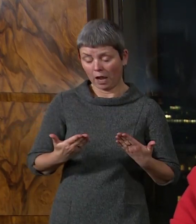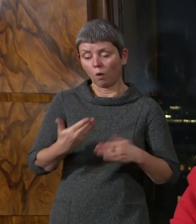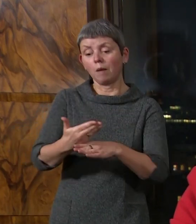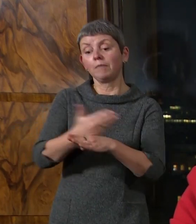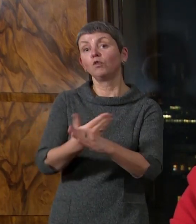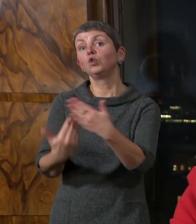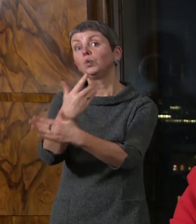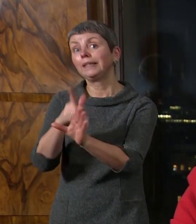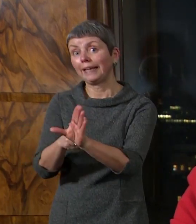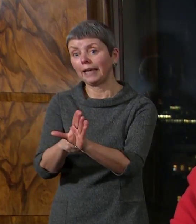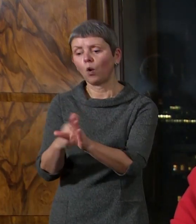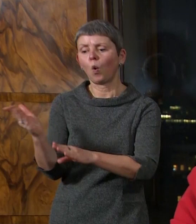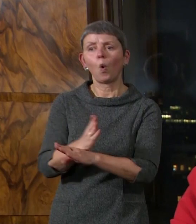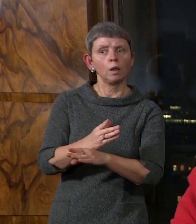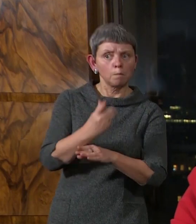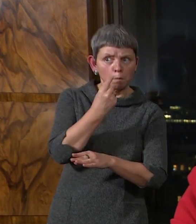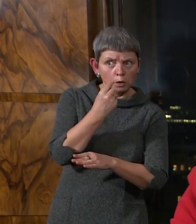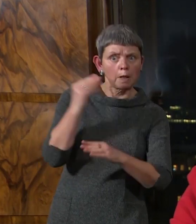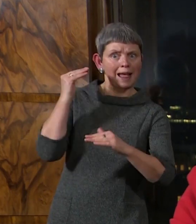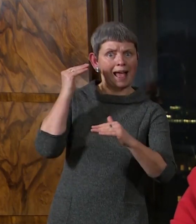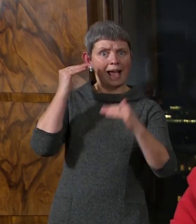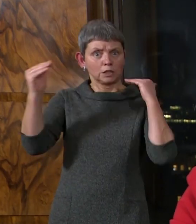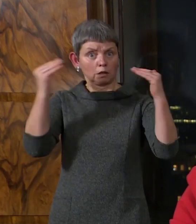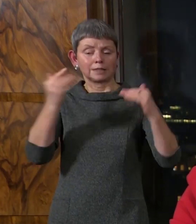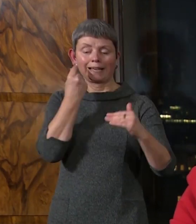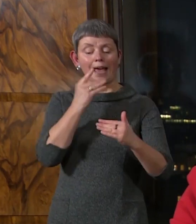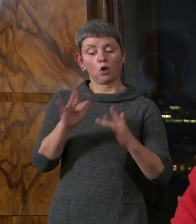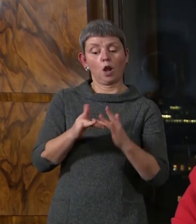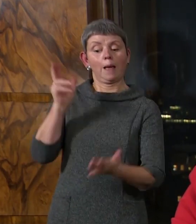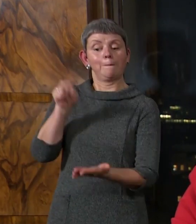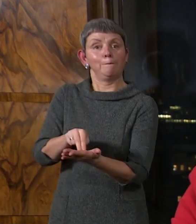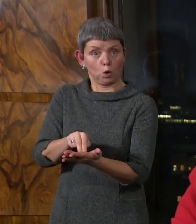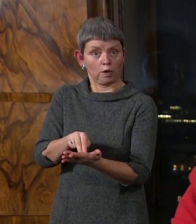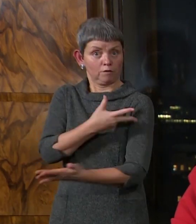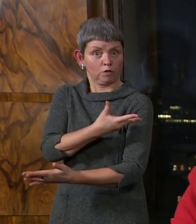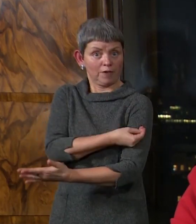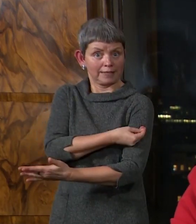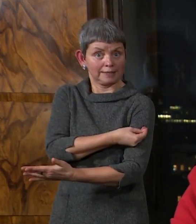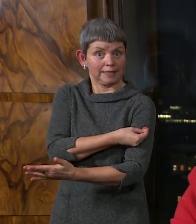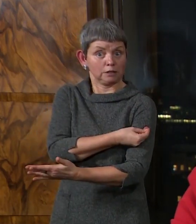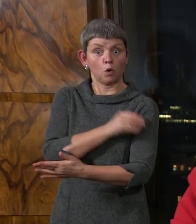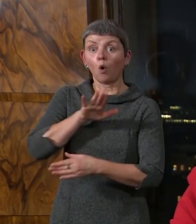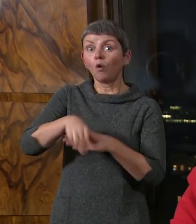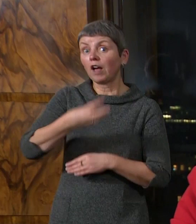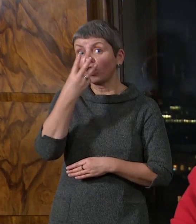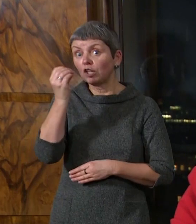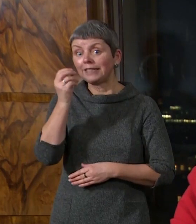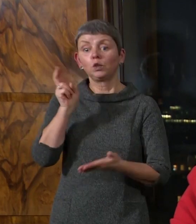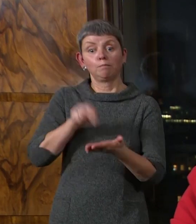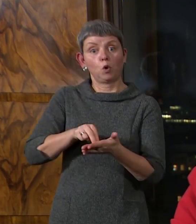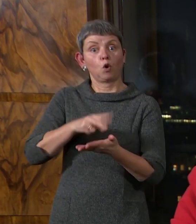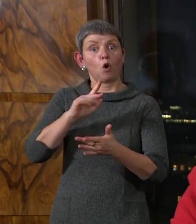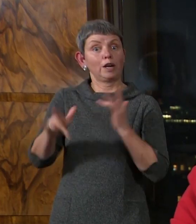every eligible adult the chance to book an appointment. If you are over 30, you can already book online, and from